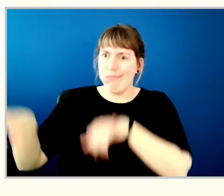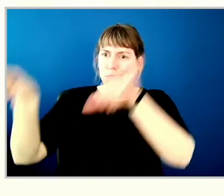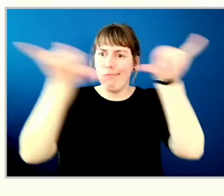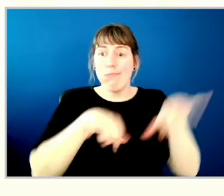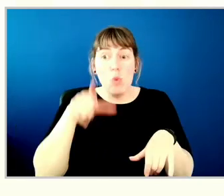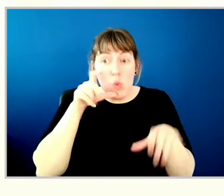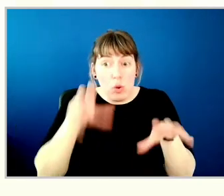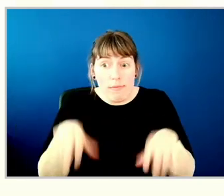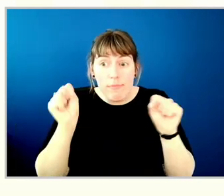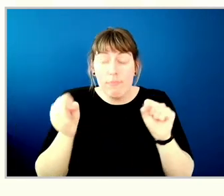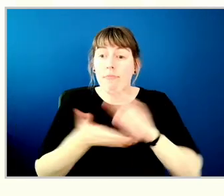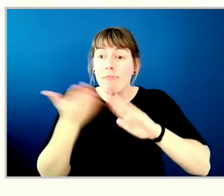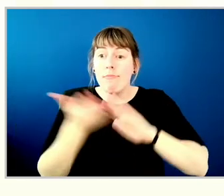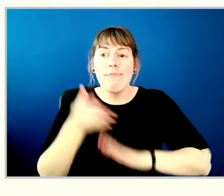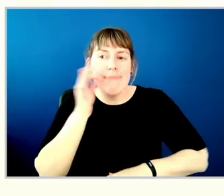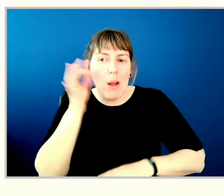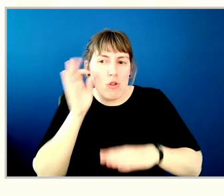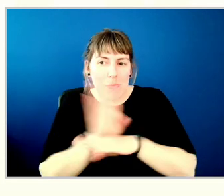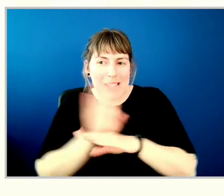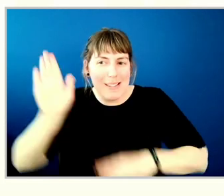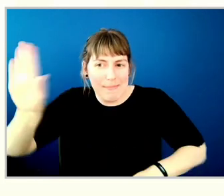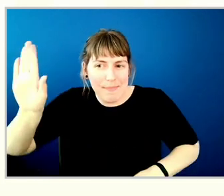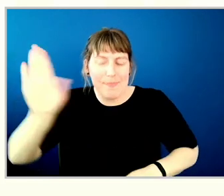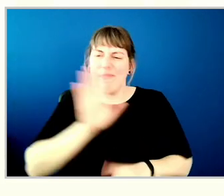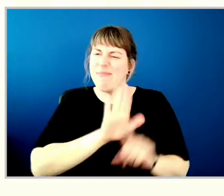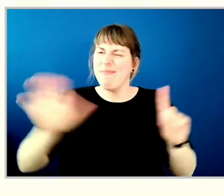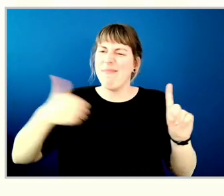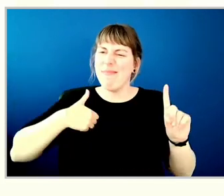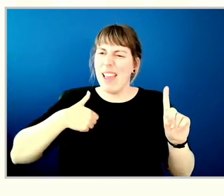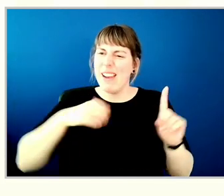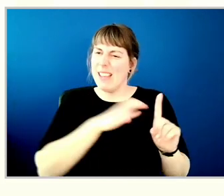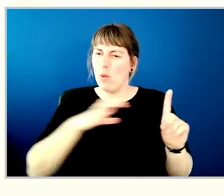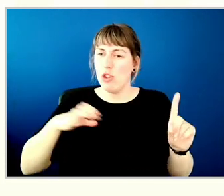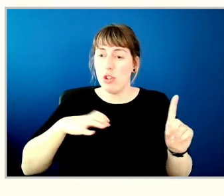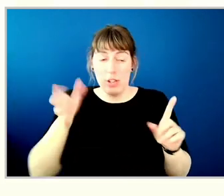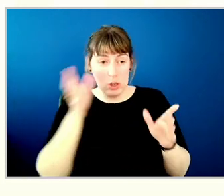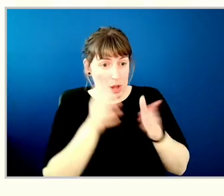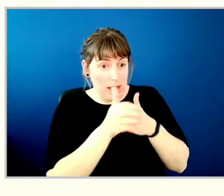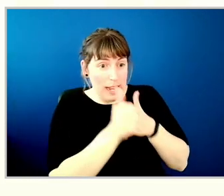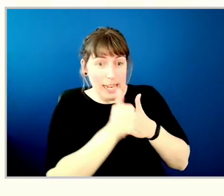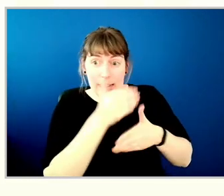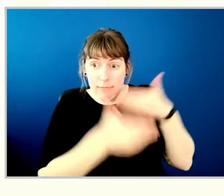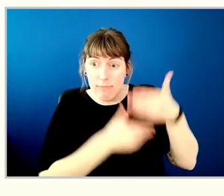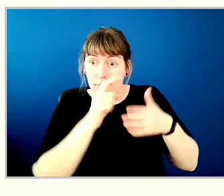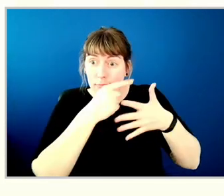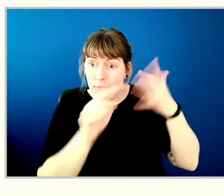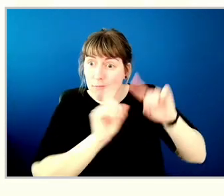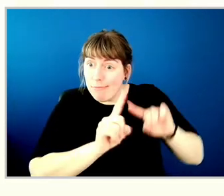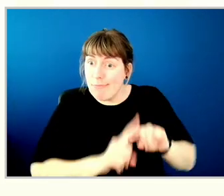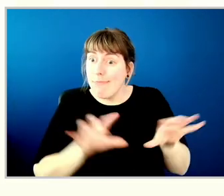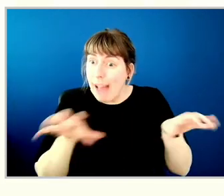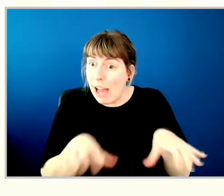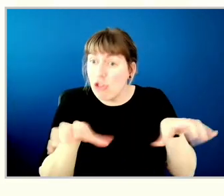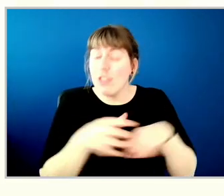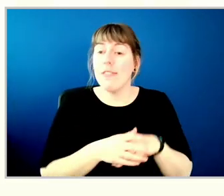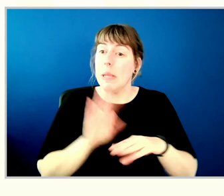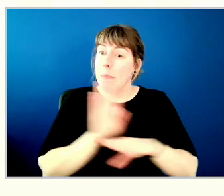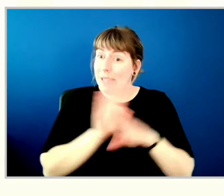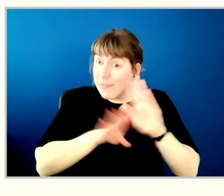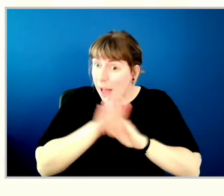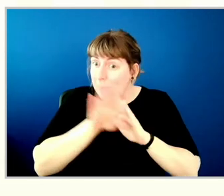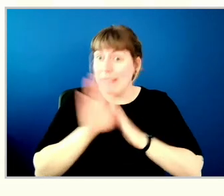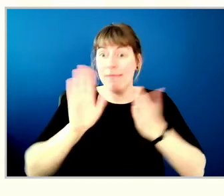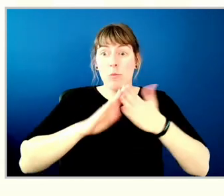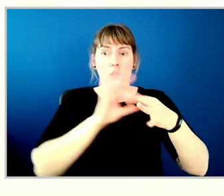Council for Aboriginal Business. It will help guide leadership actions and actions we take on employment, business development and community relationships.